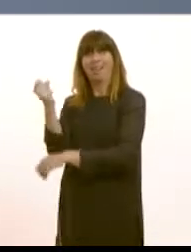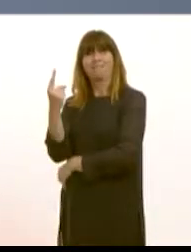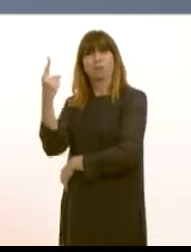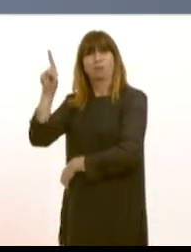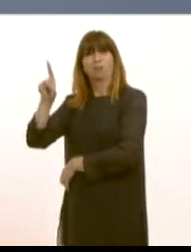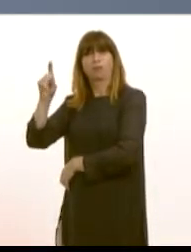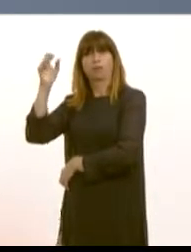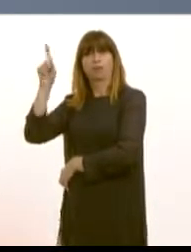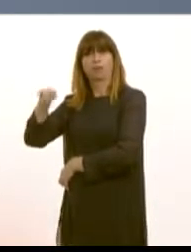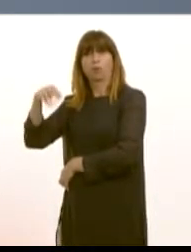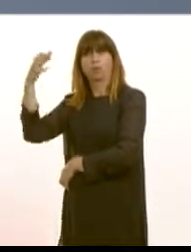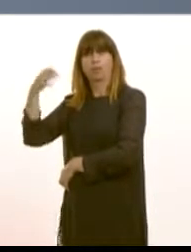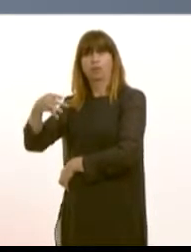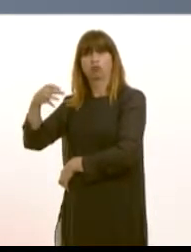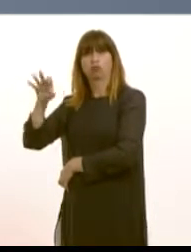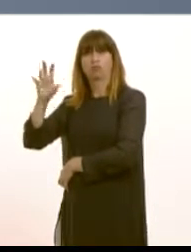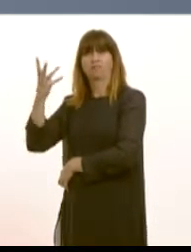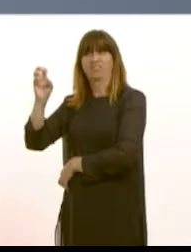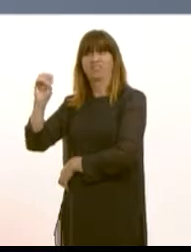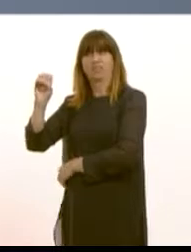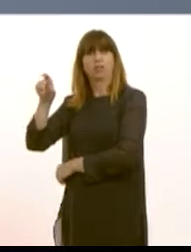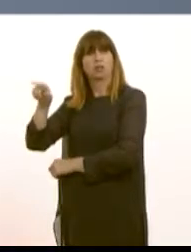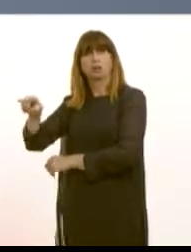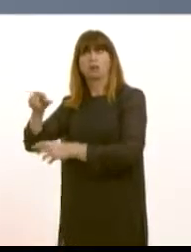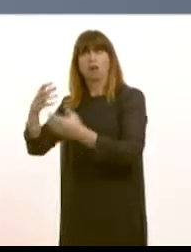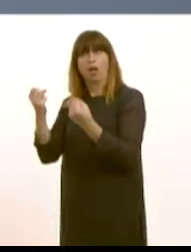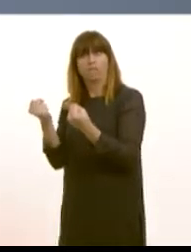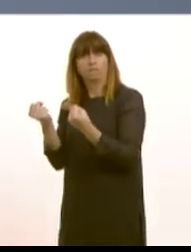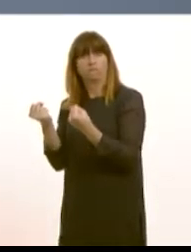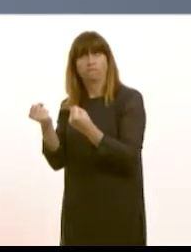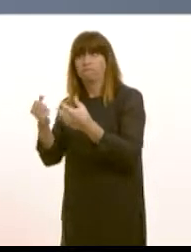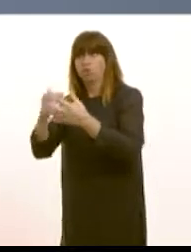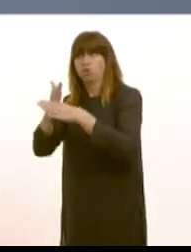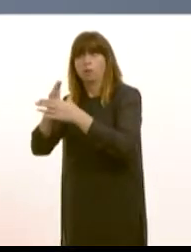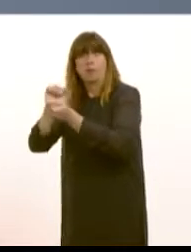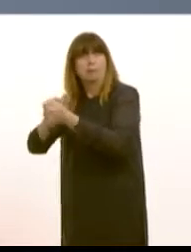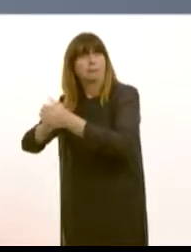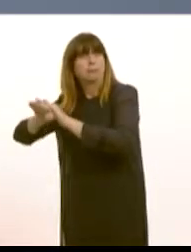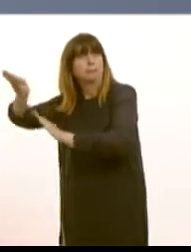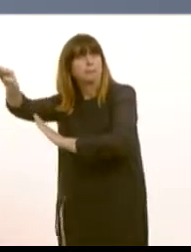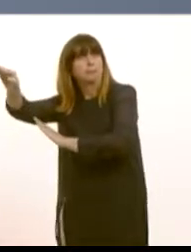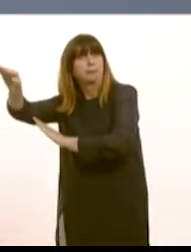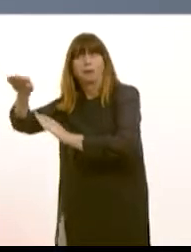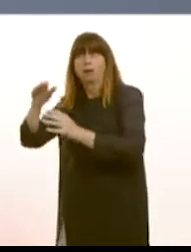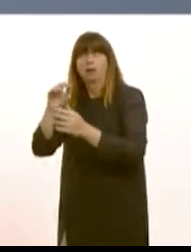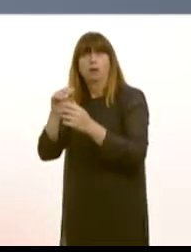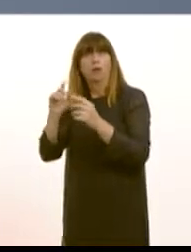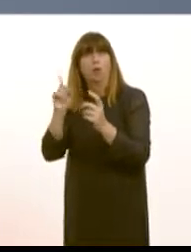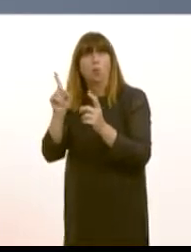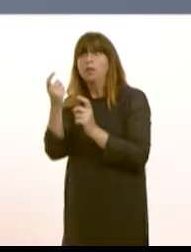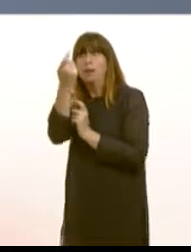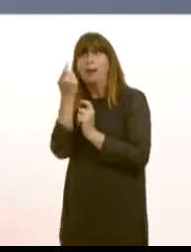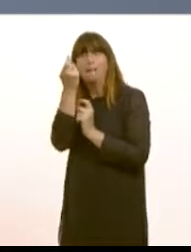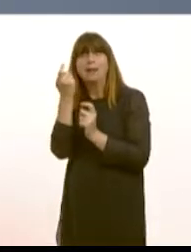currently at the site and it is fair to say the Welsh Government have put money on the table to retain jobs at the engine plant